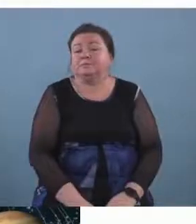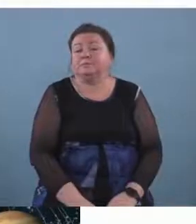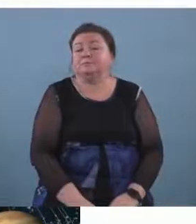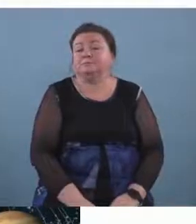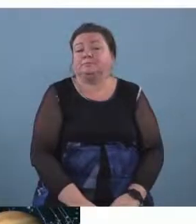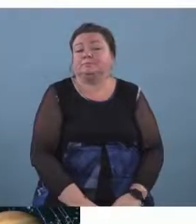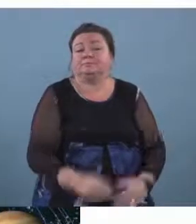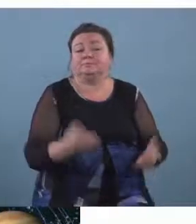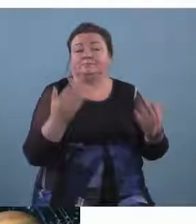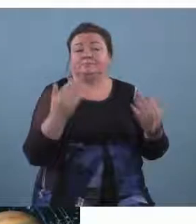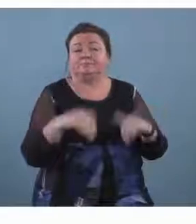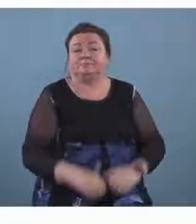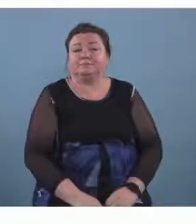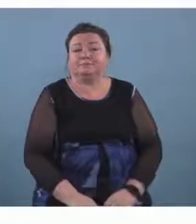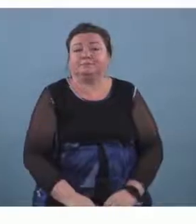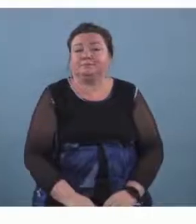next slide